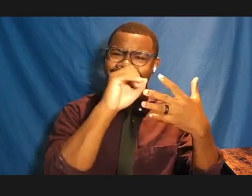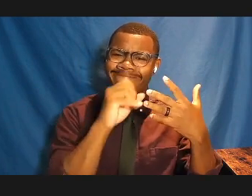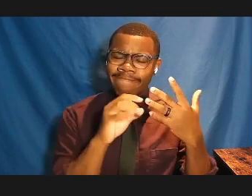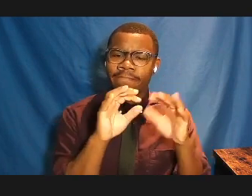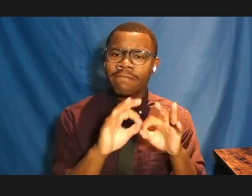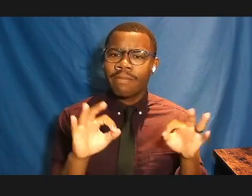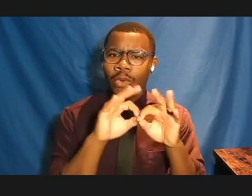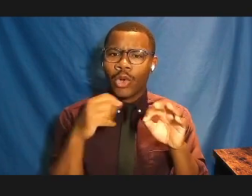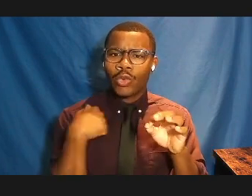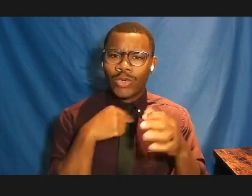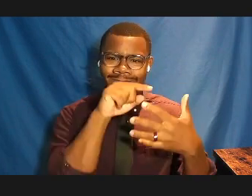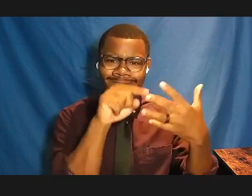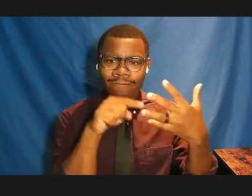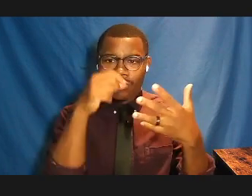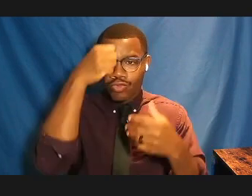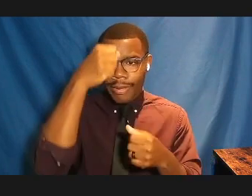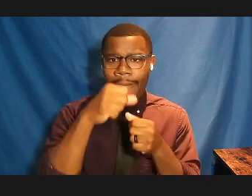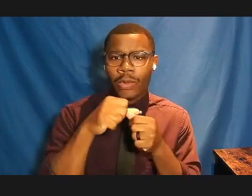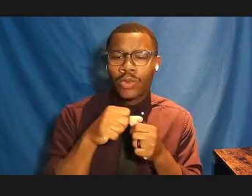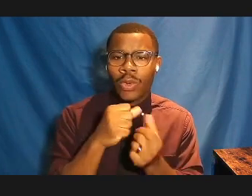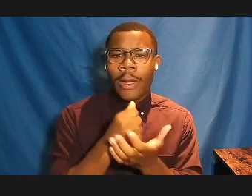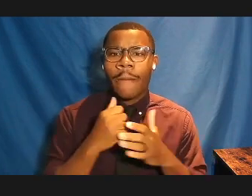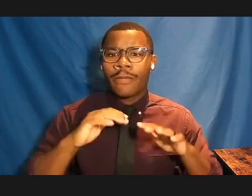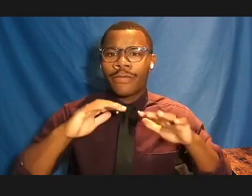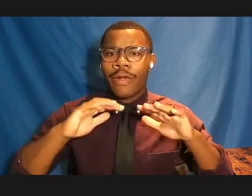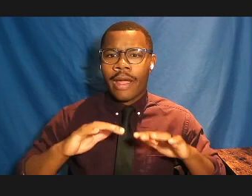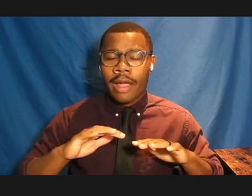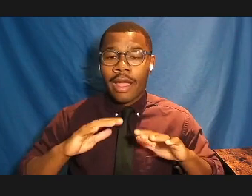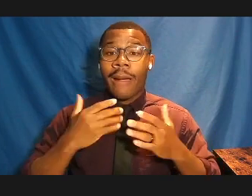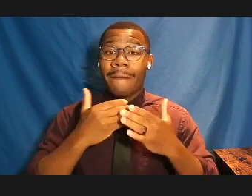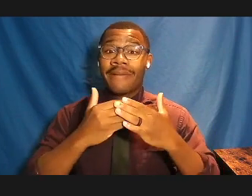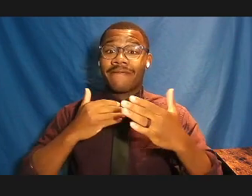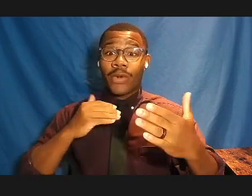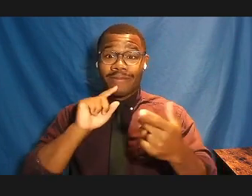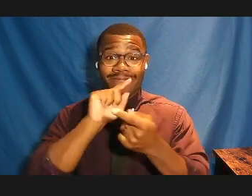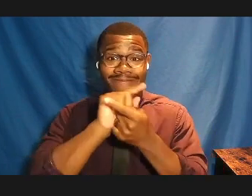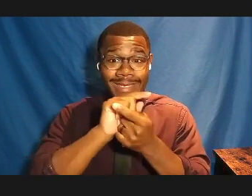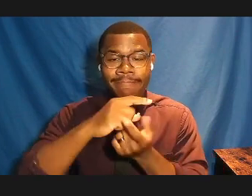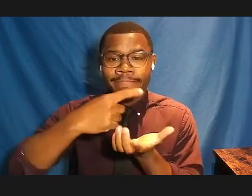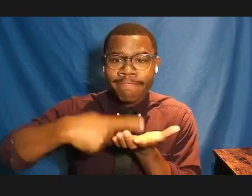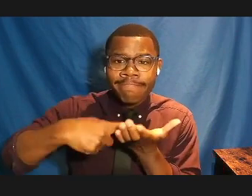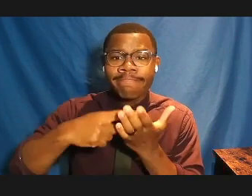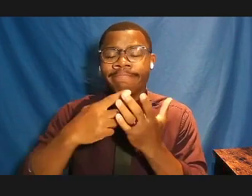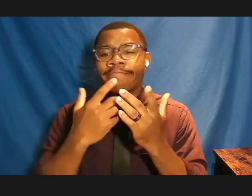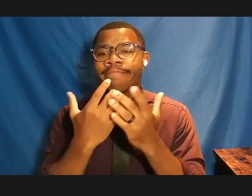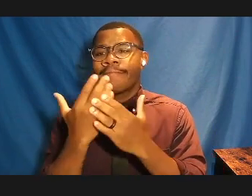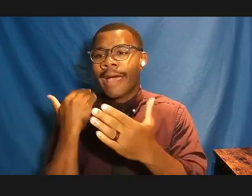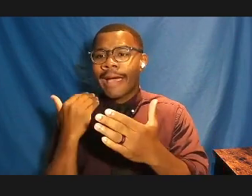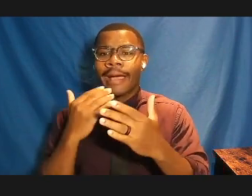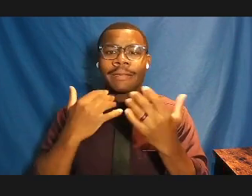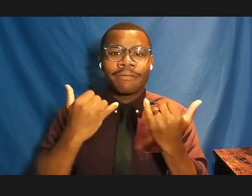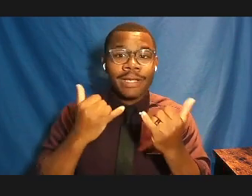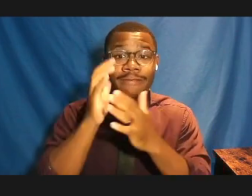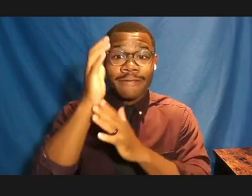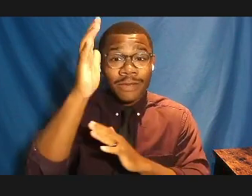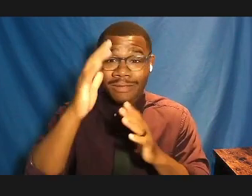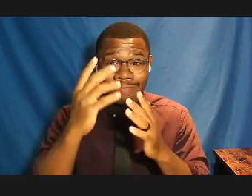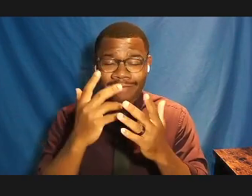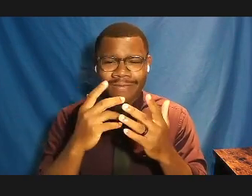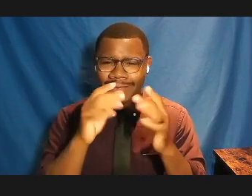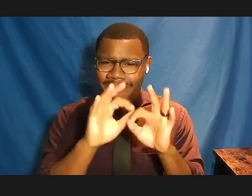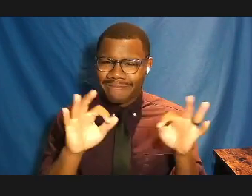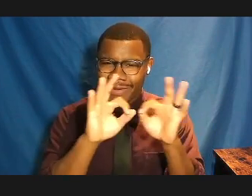together to discuss the past, the present, where we're going in the future, because we're blessed with some of these constants,